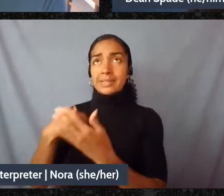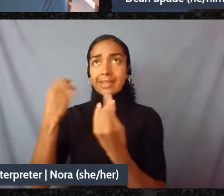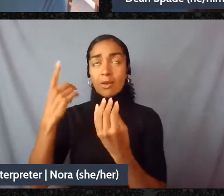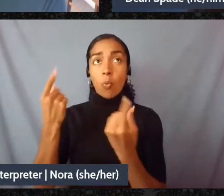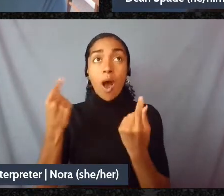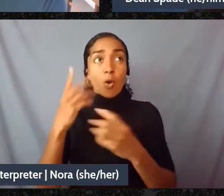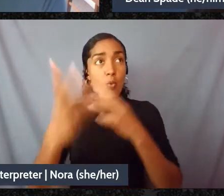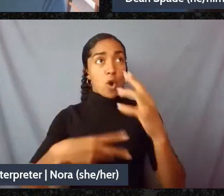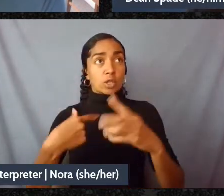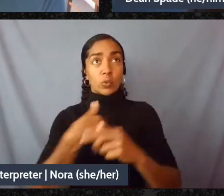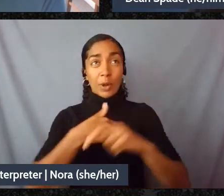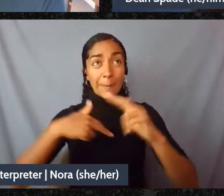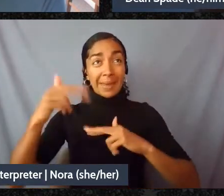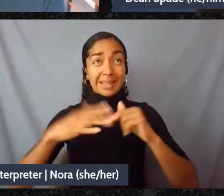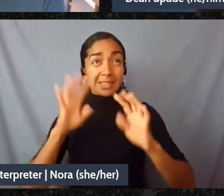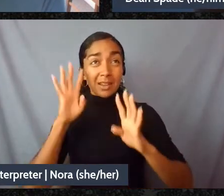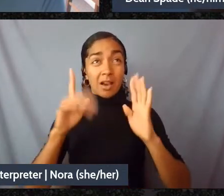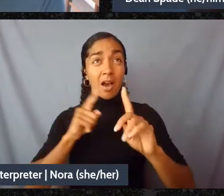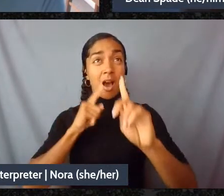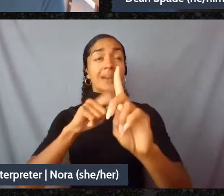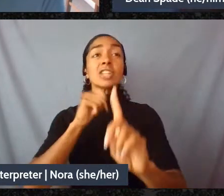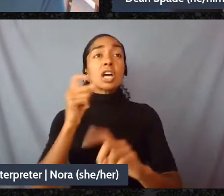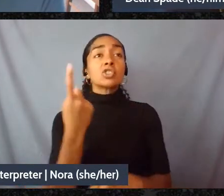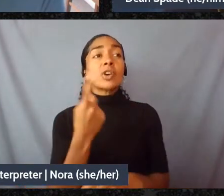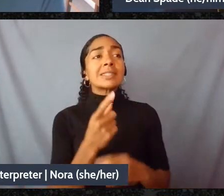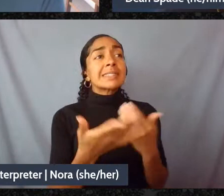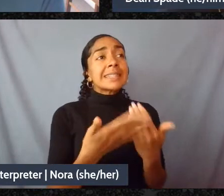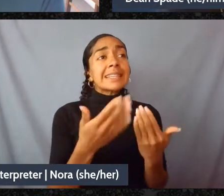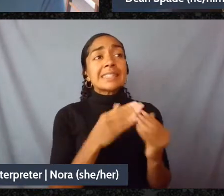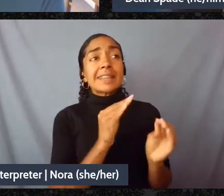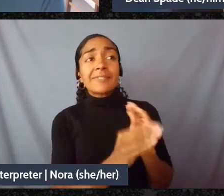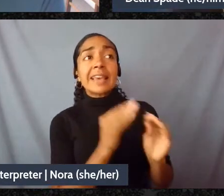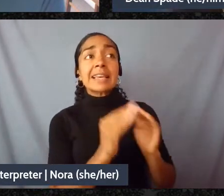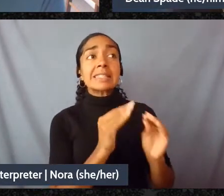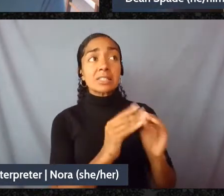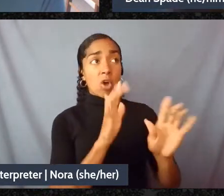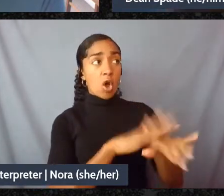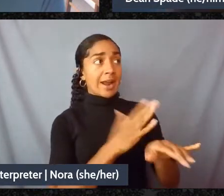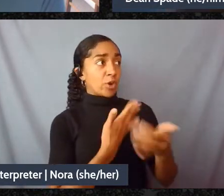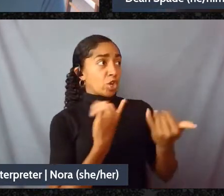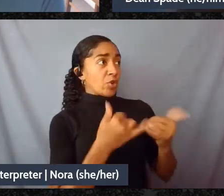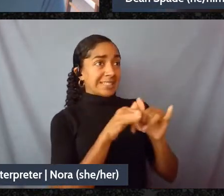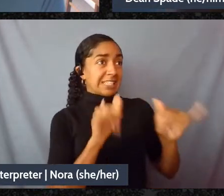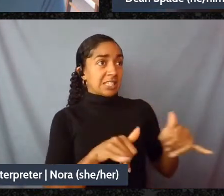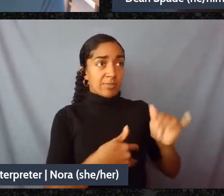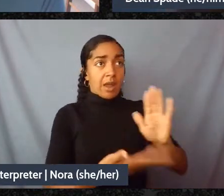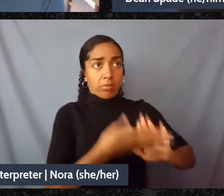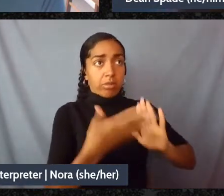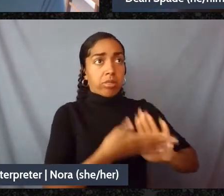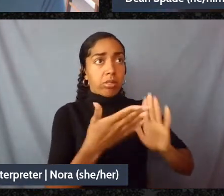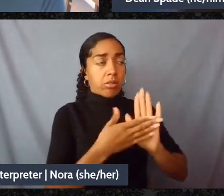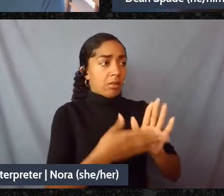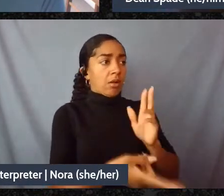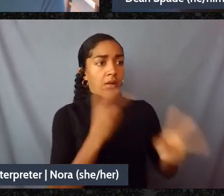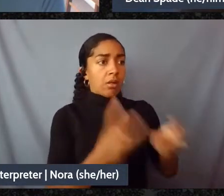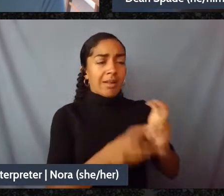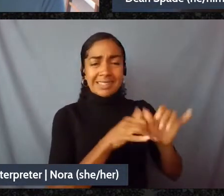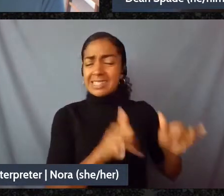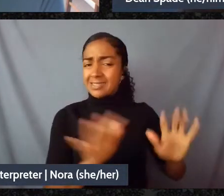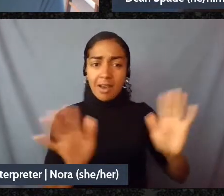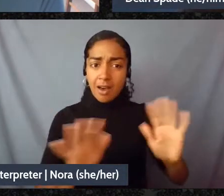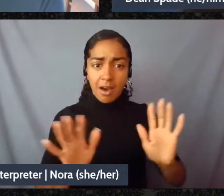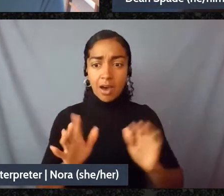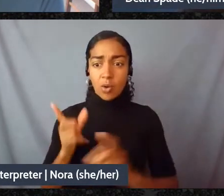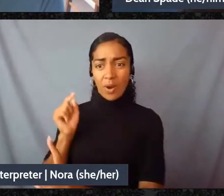few band-aids on the world we're living in that you know keep the extraction machine going I think also when people have